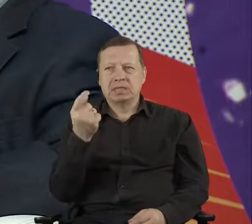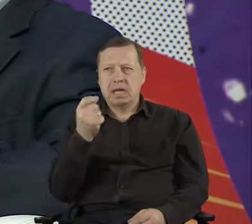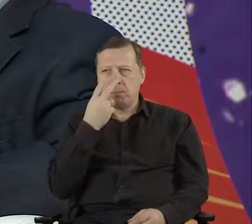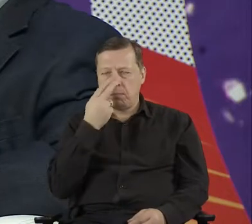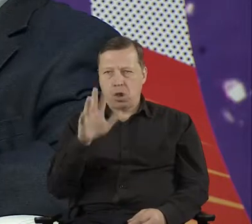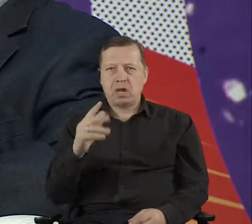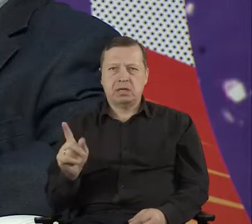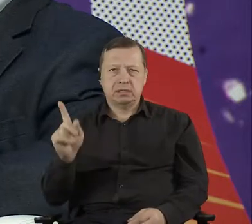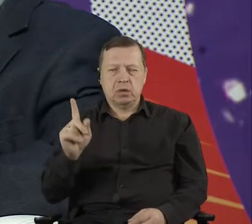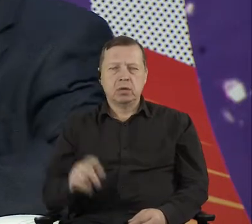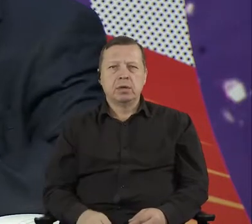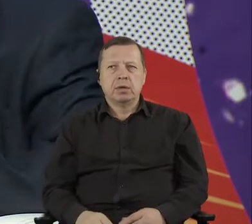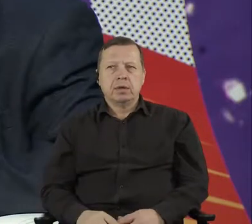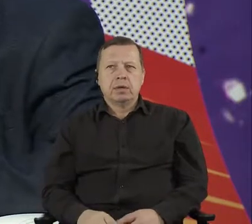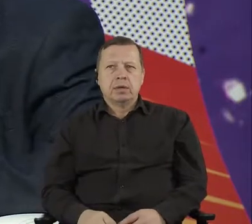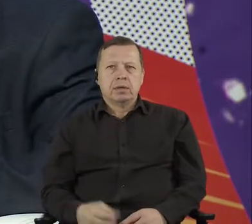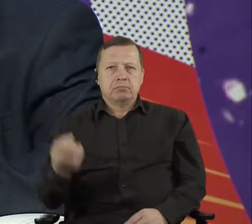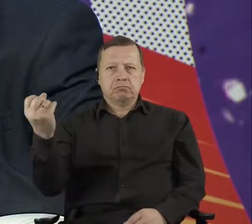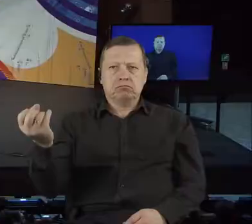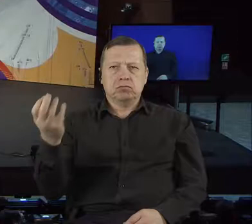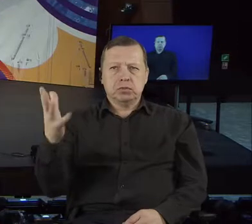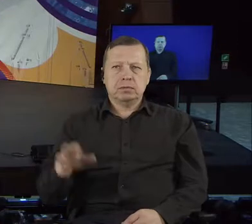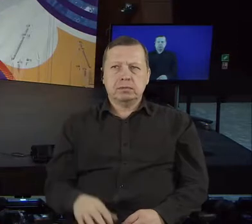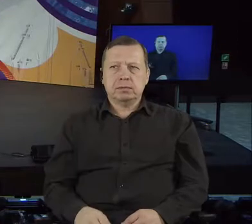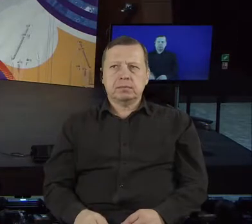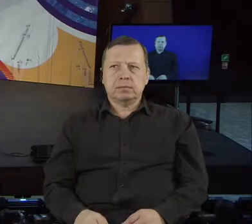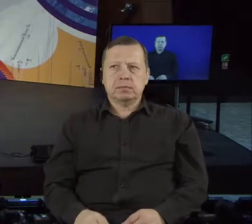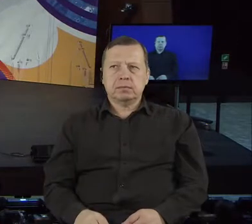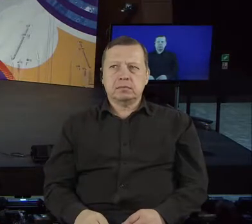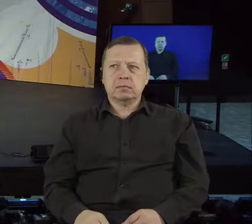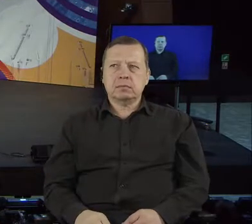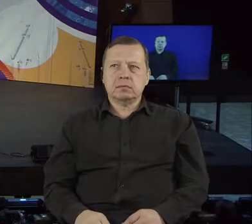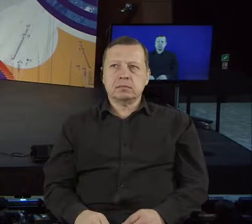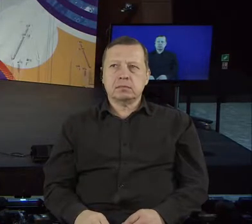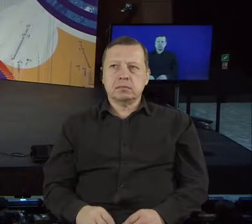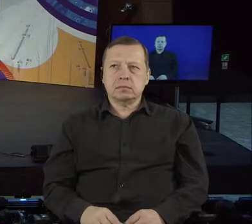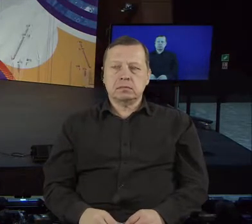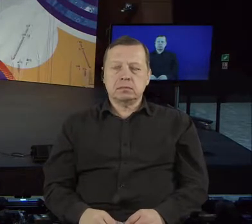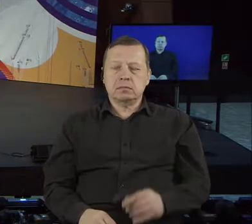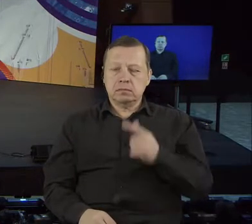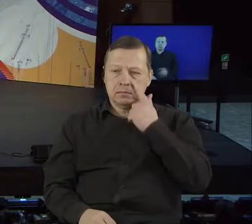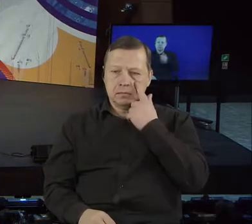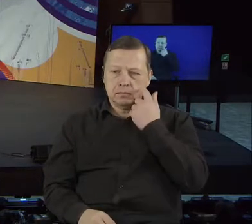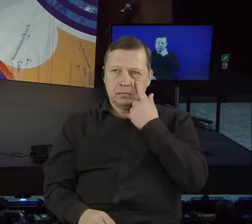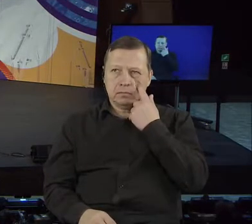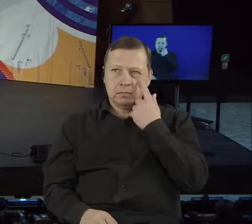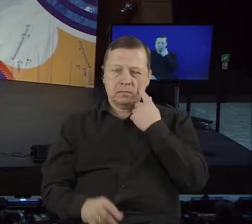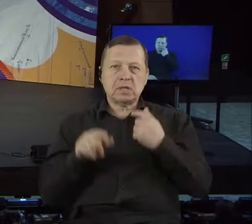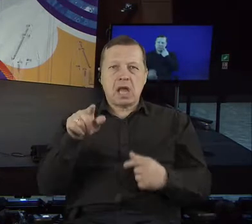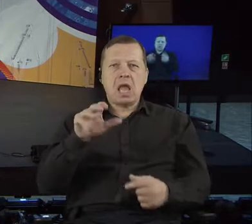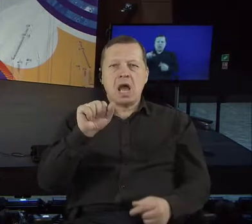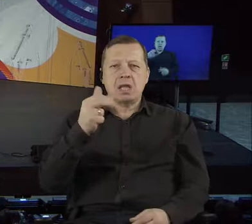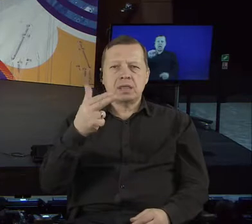the one of the polls. I hope,